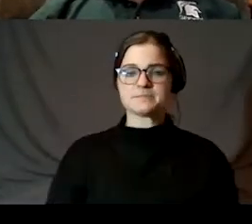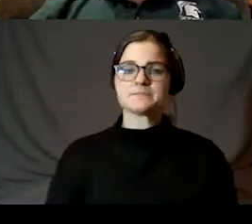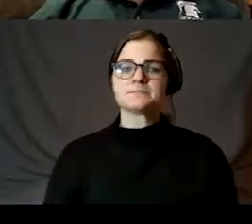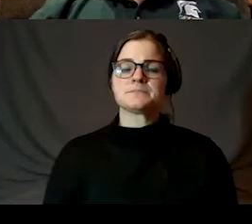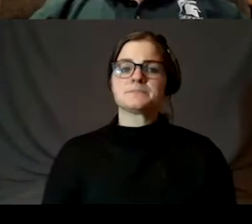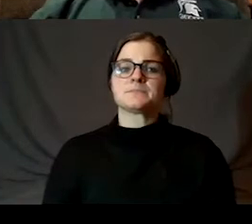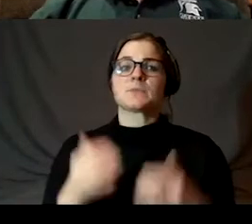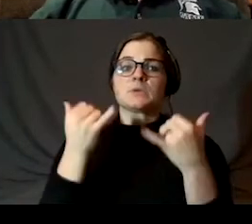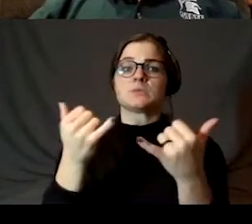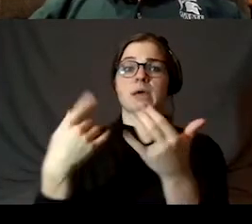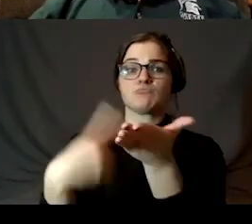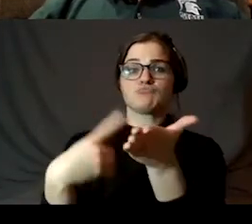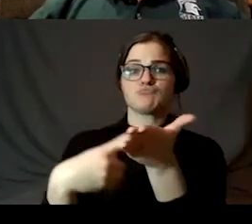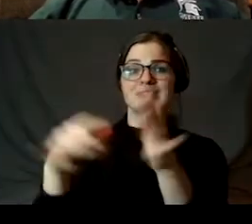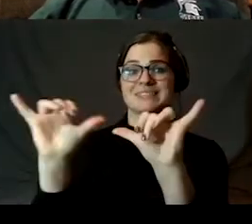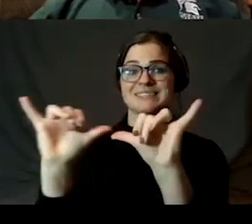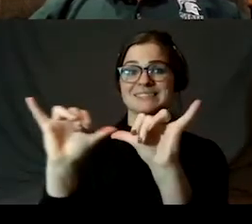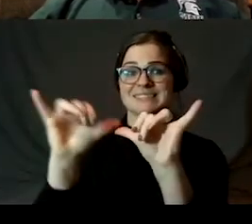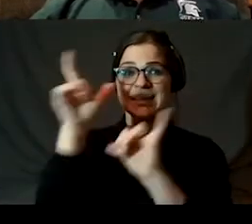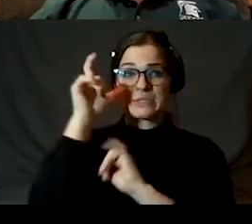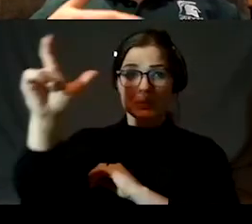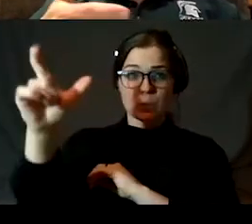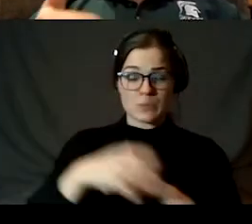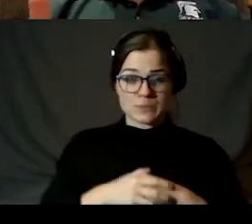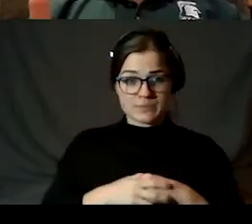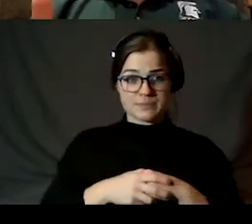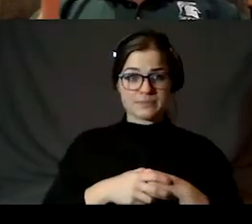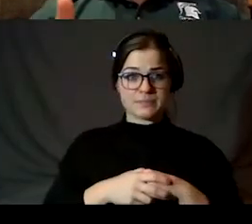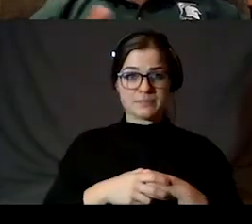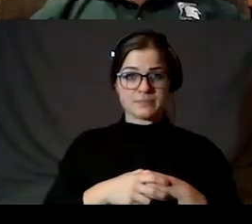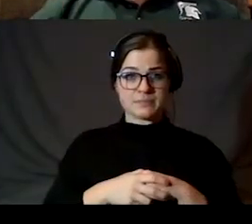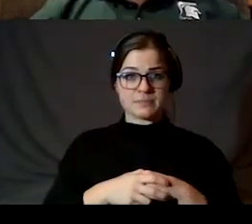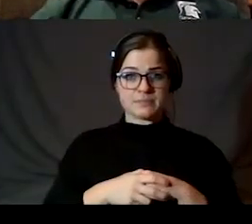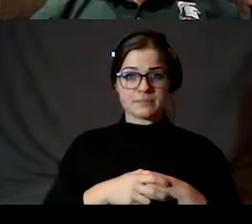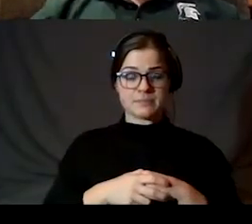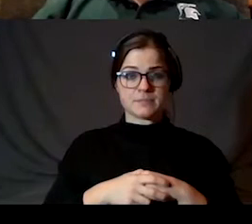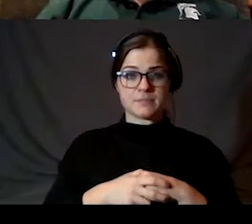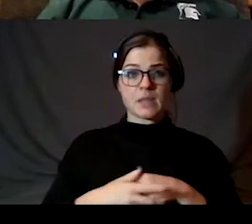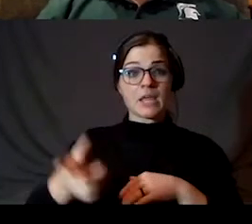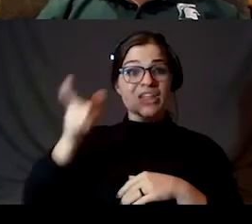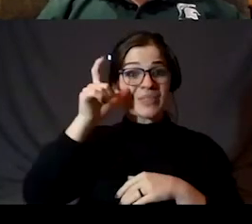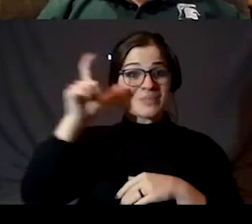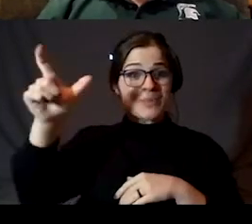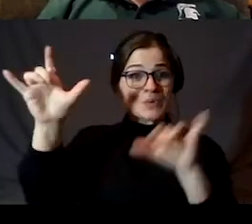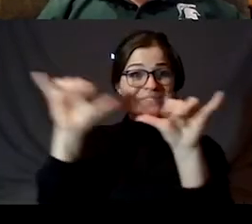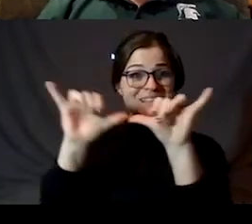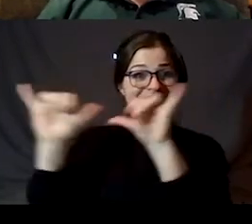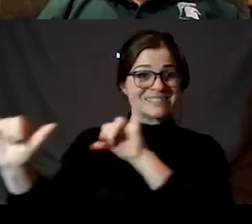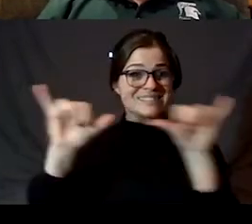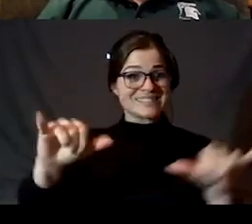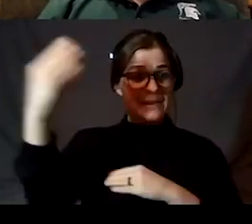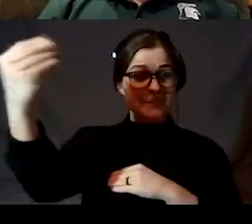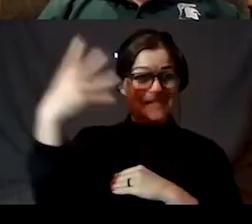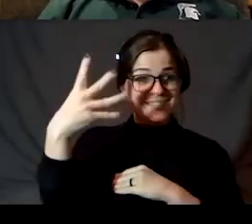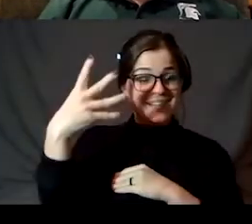size of the moon. The size of the moon is, at least from our perspective, similar to the size of the sun. These are